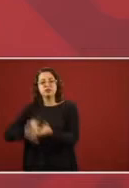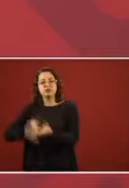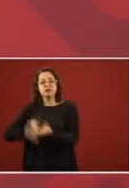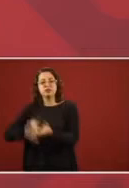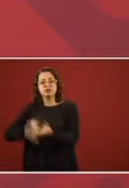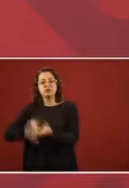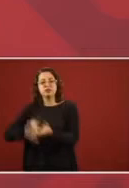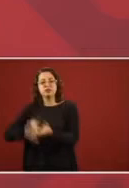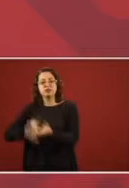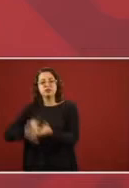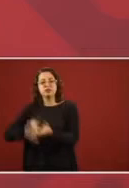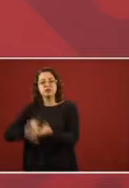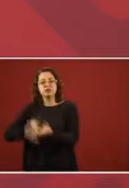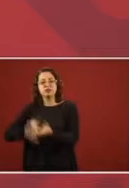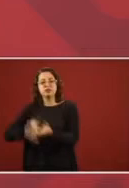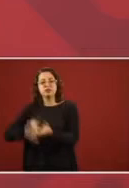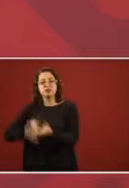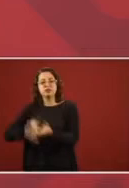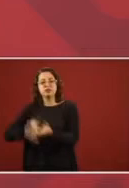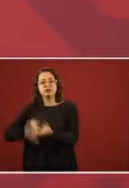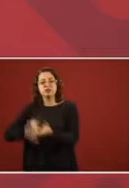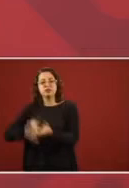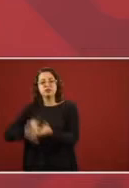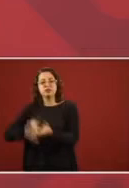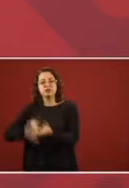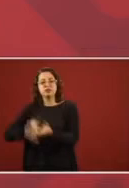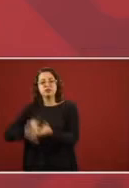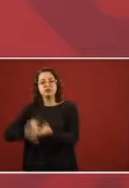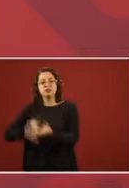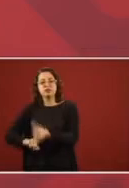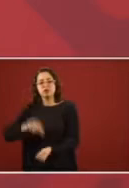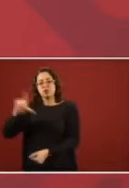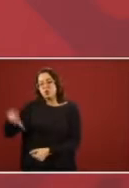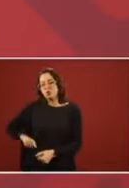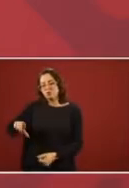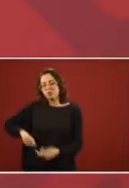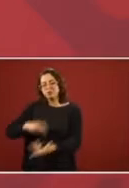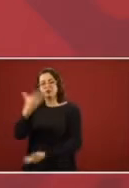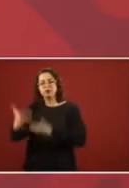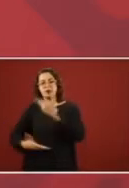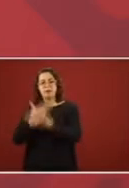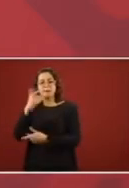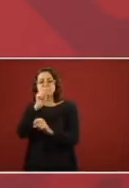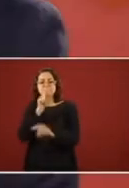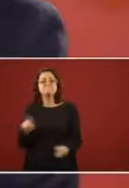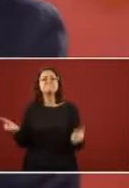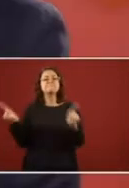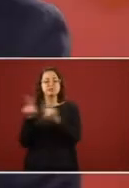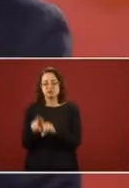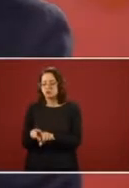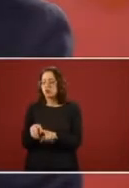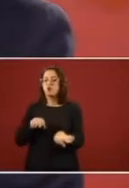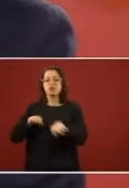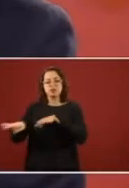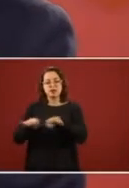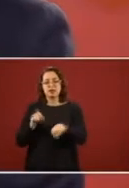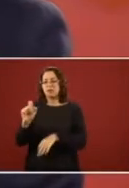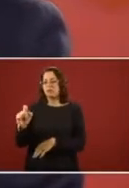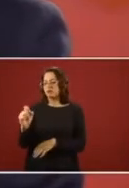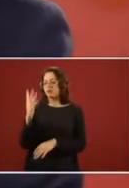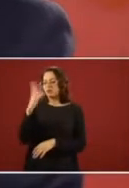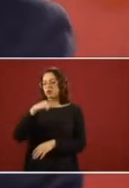to be available also for 24 hours a day. Va haber este relevos